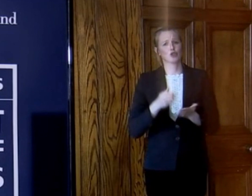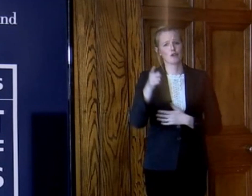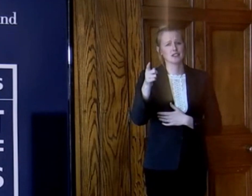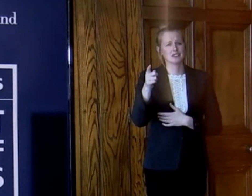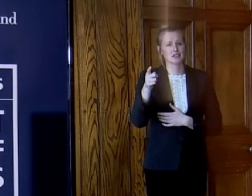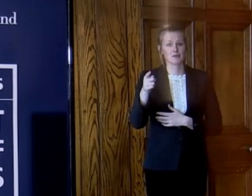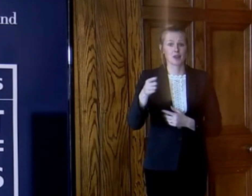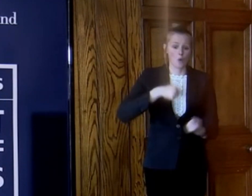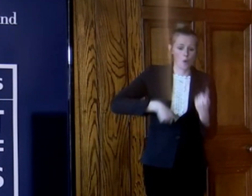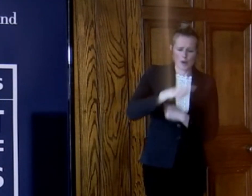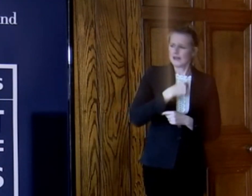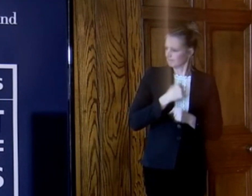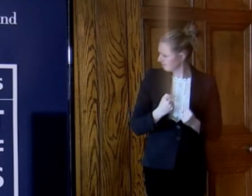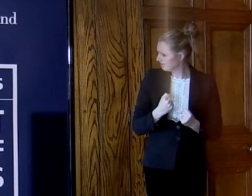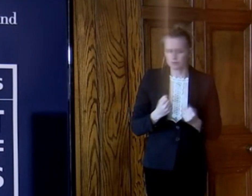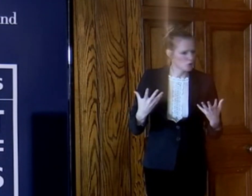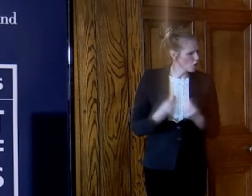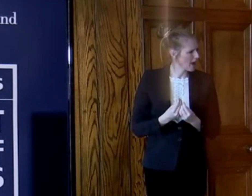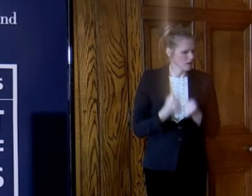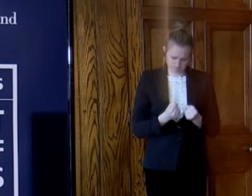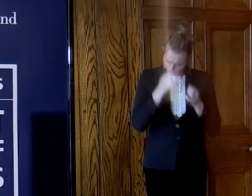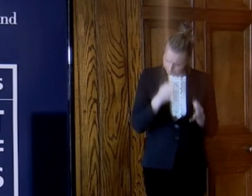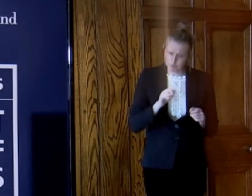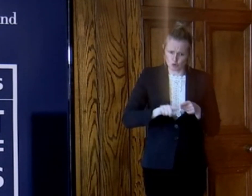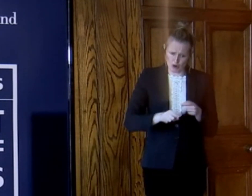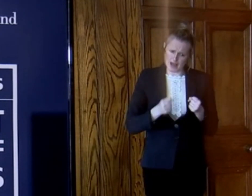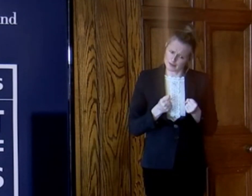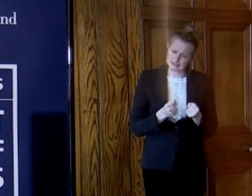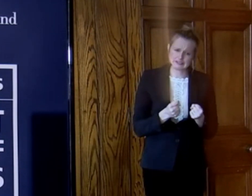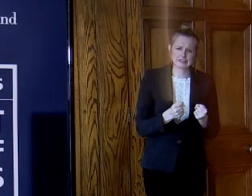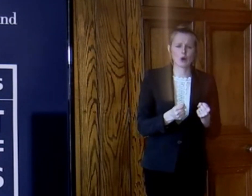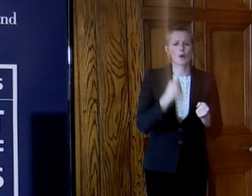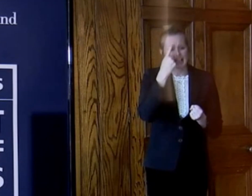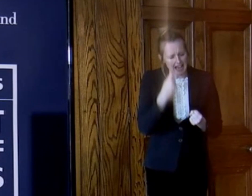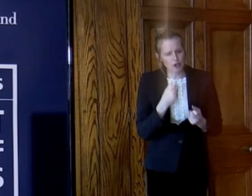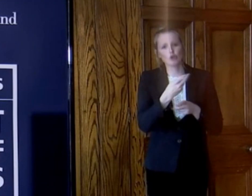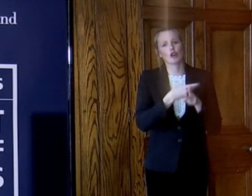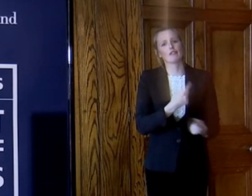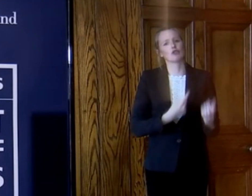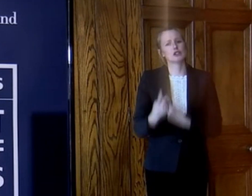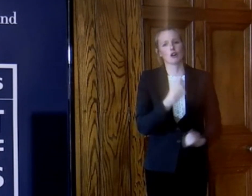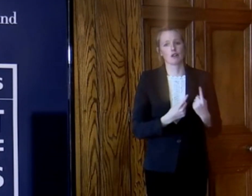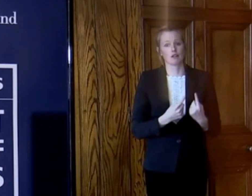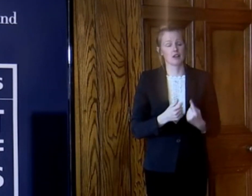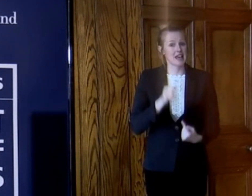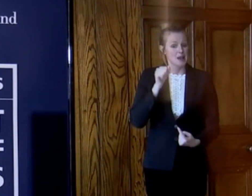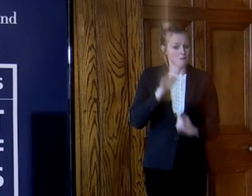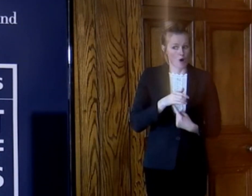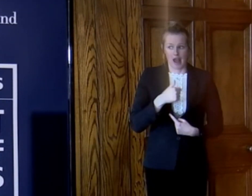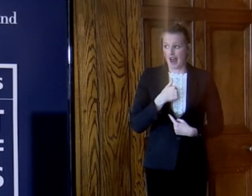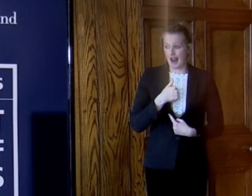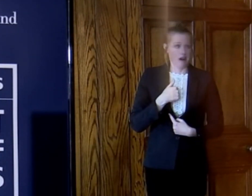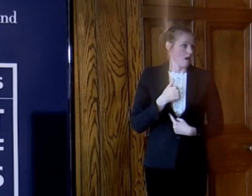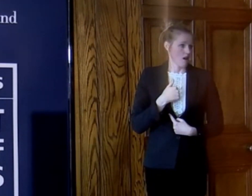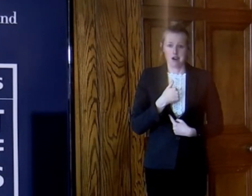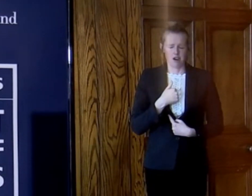together we can make a difference, together we need to take responsibility for our own actions. Let me say this